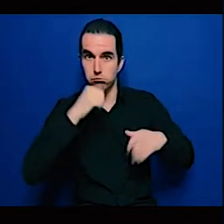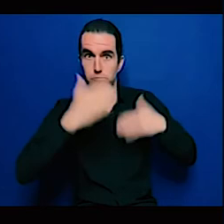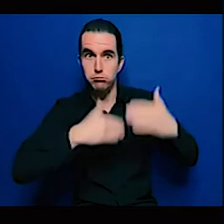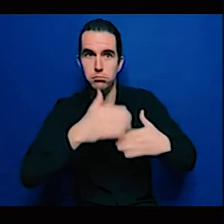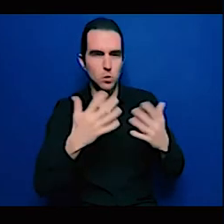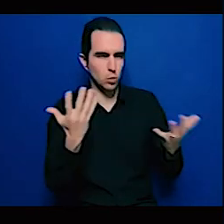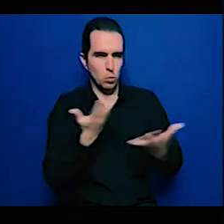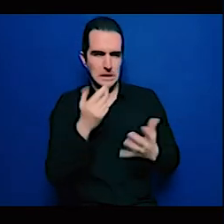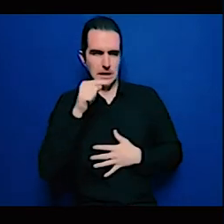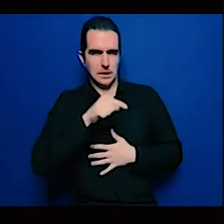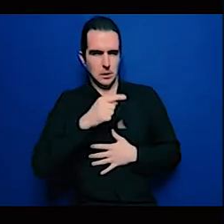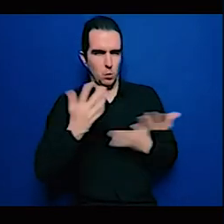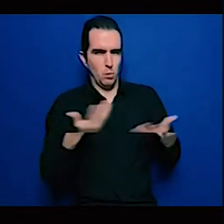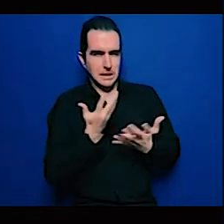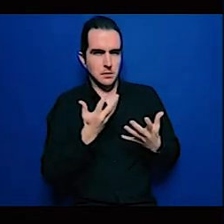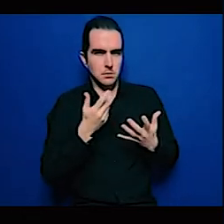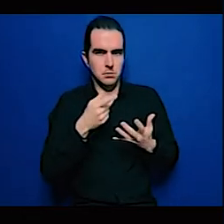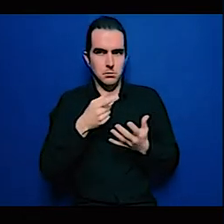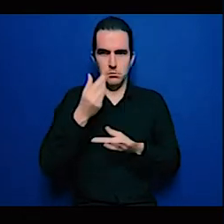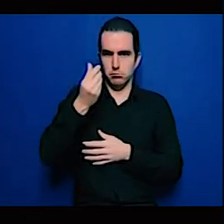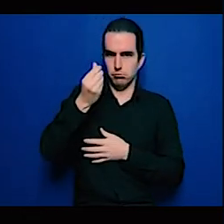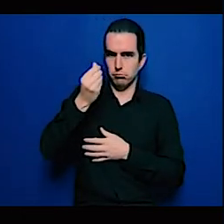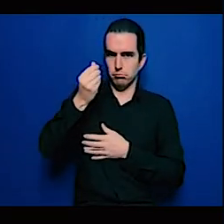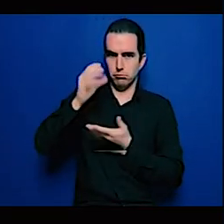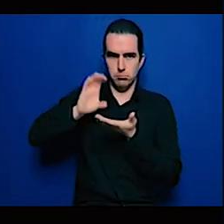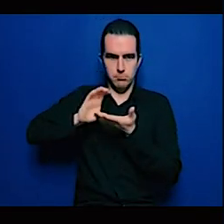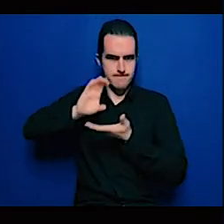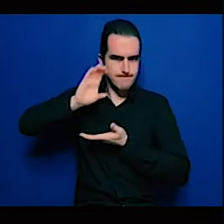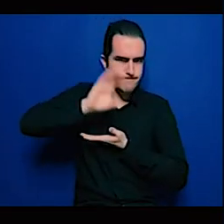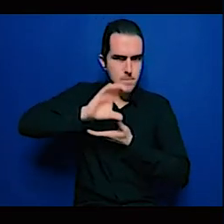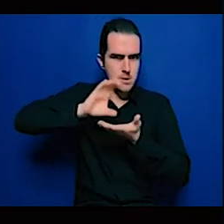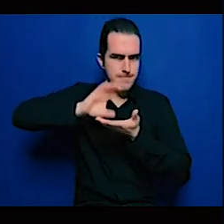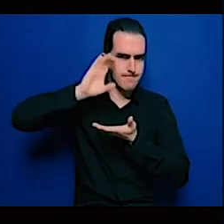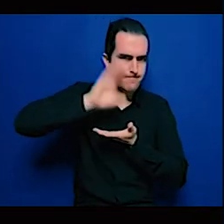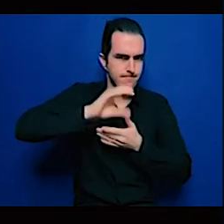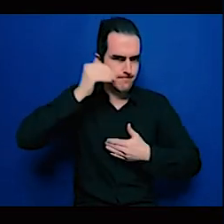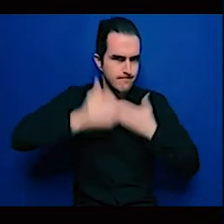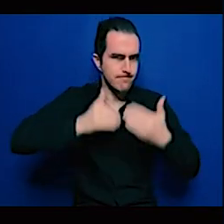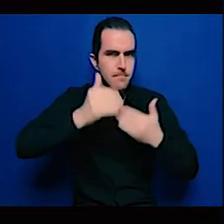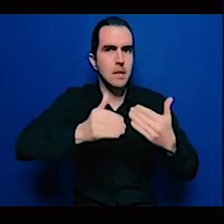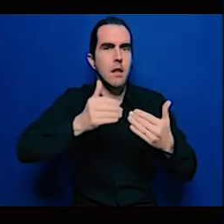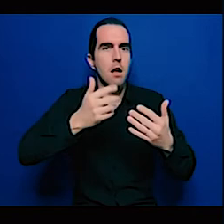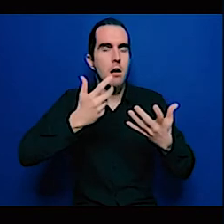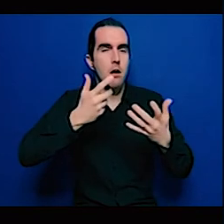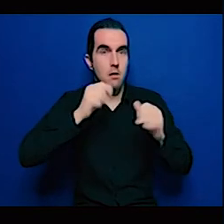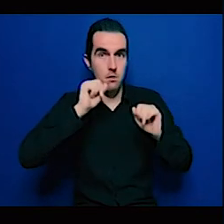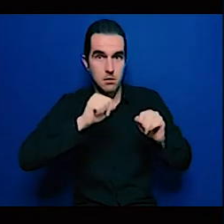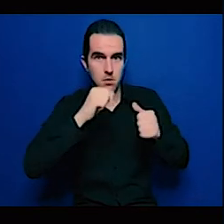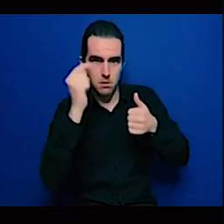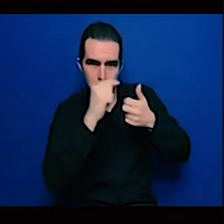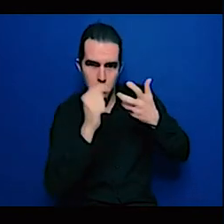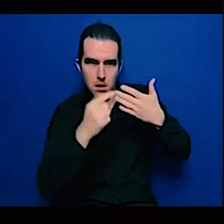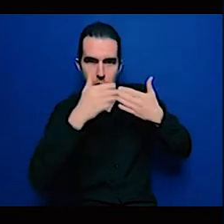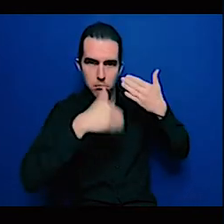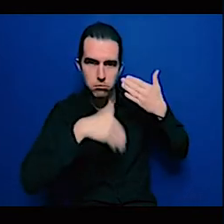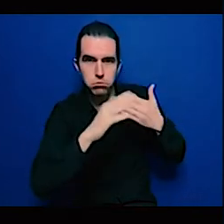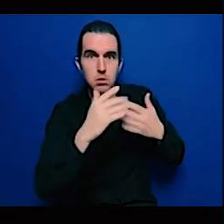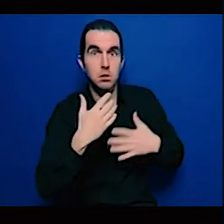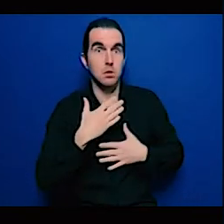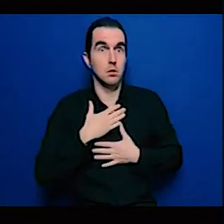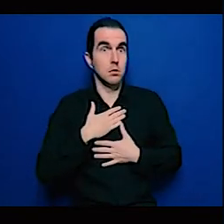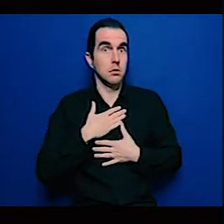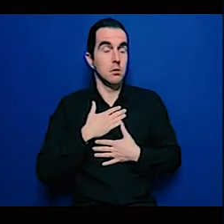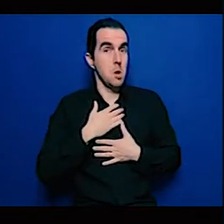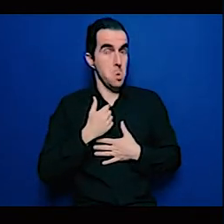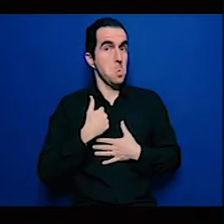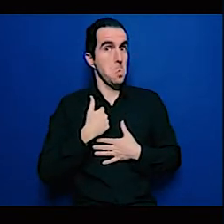fascinating then to try to answer I need to ask a question around local currency financing look